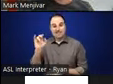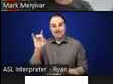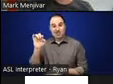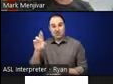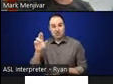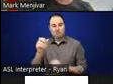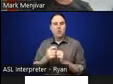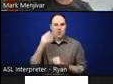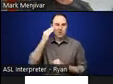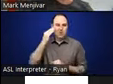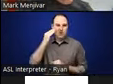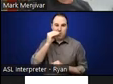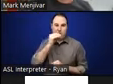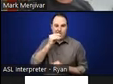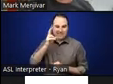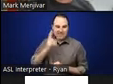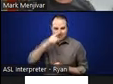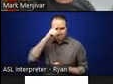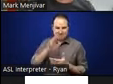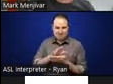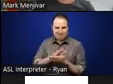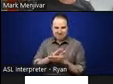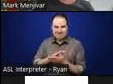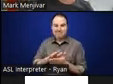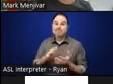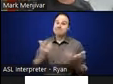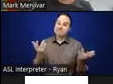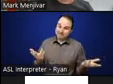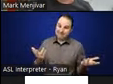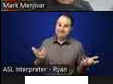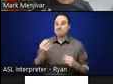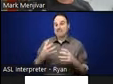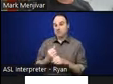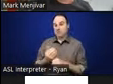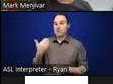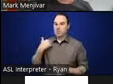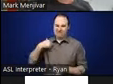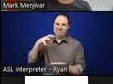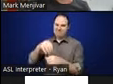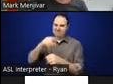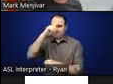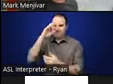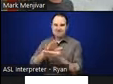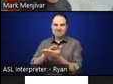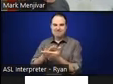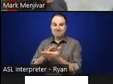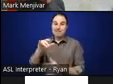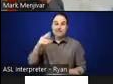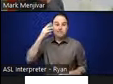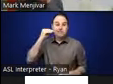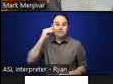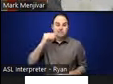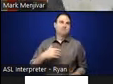through oral history summer school. I did oral history summer school a number of years ago. And that experience was really, really